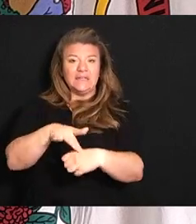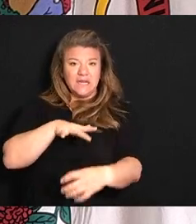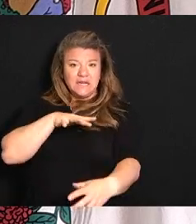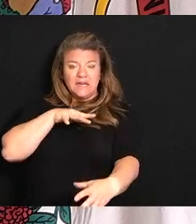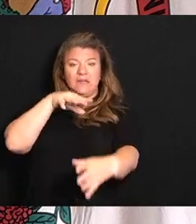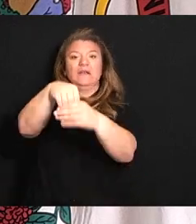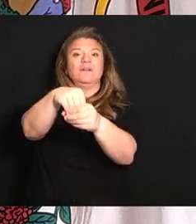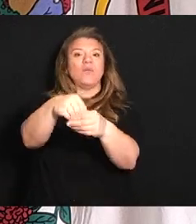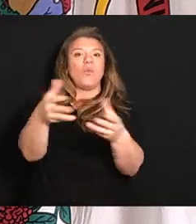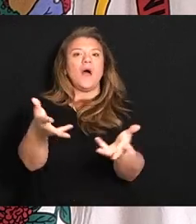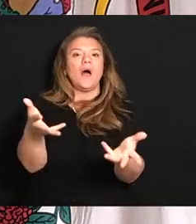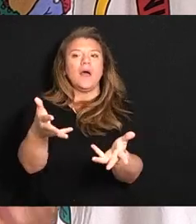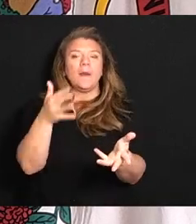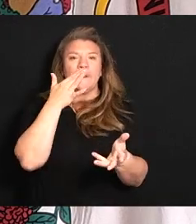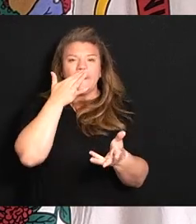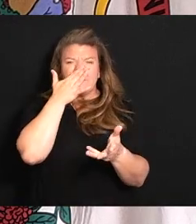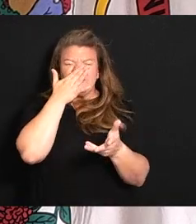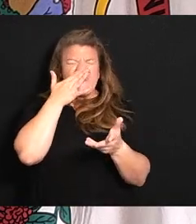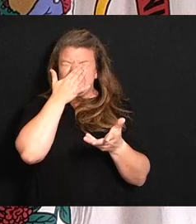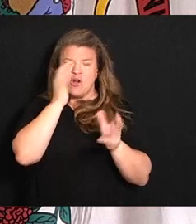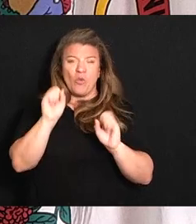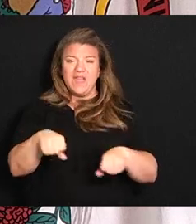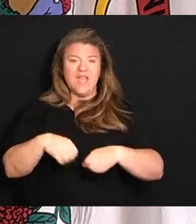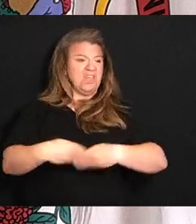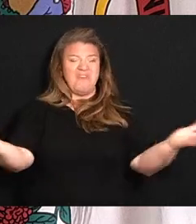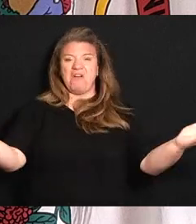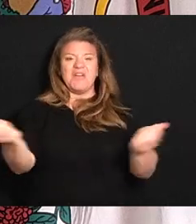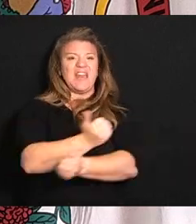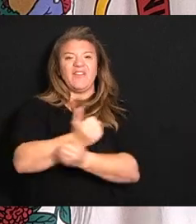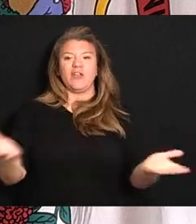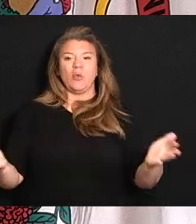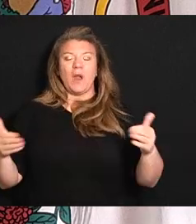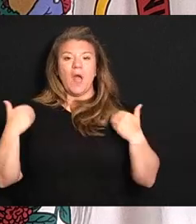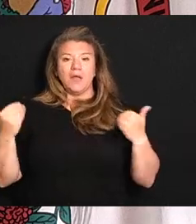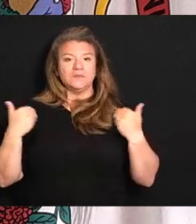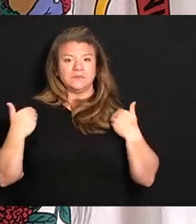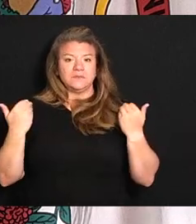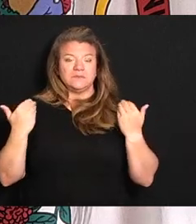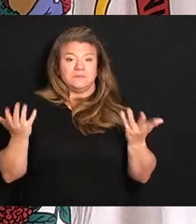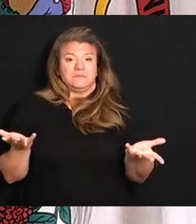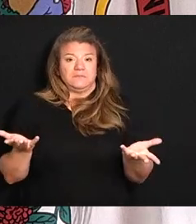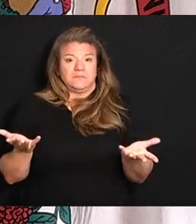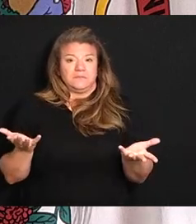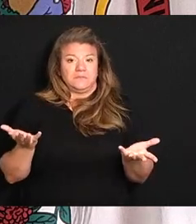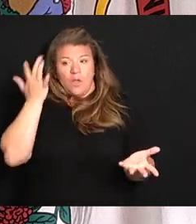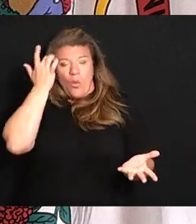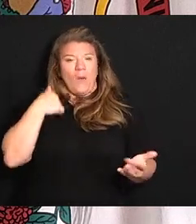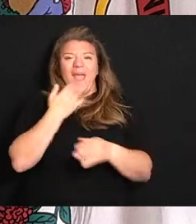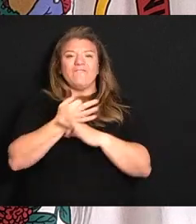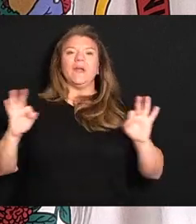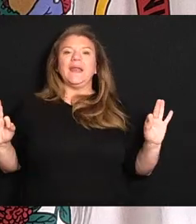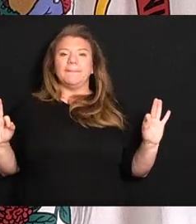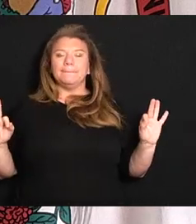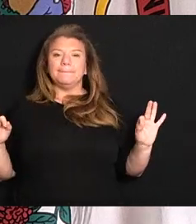we can just pump anything out to our youngest and everything because we have that freedom.